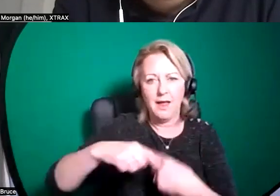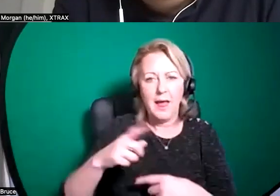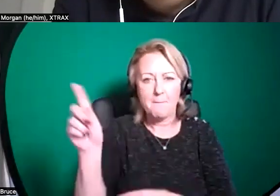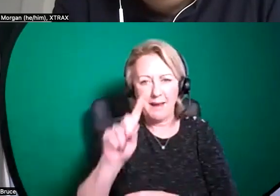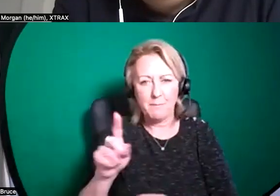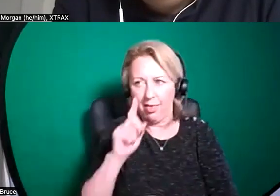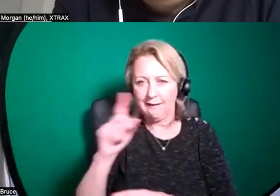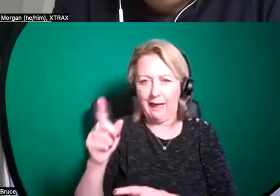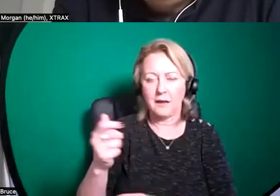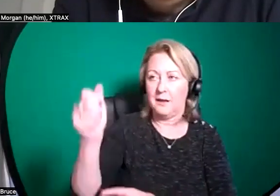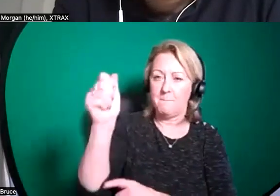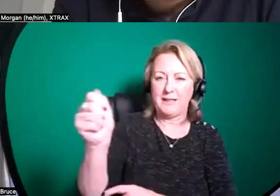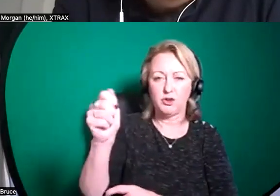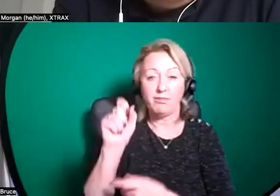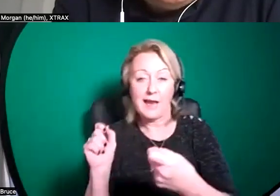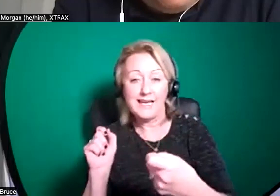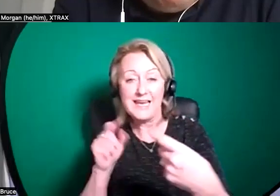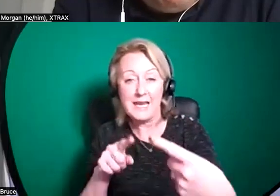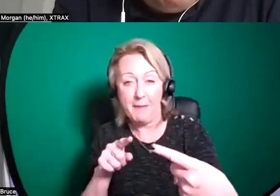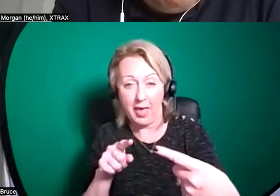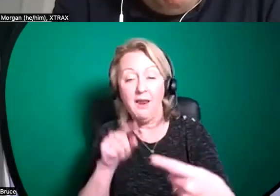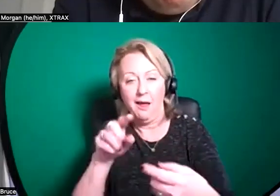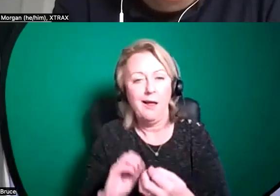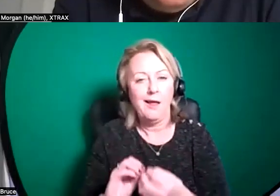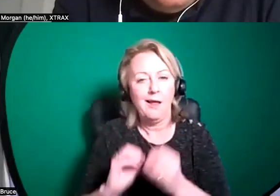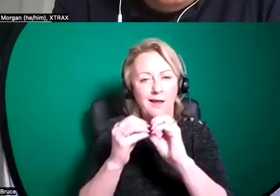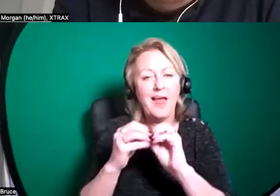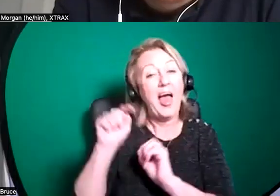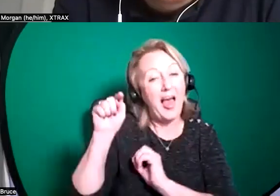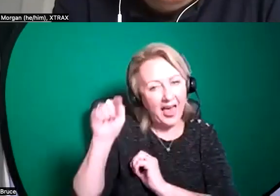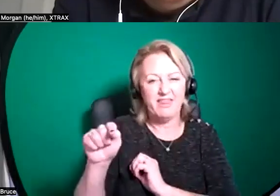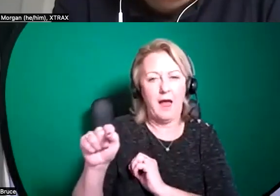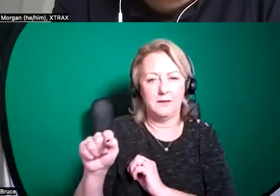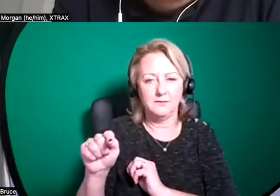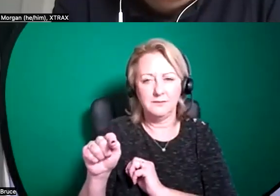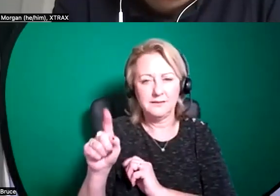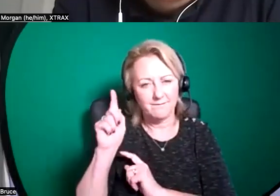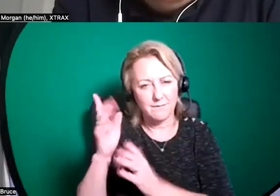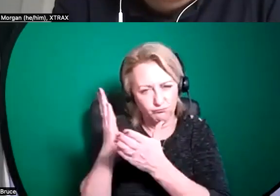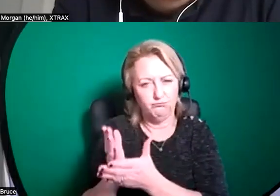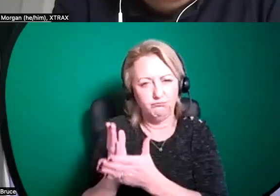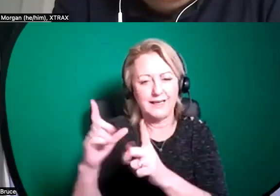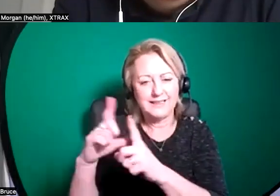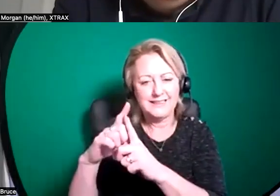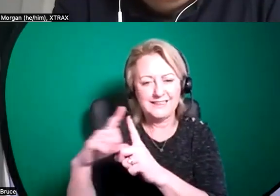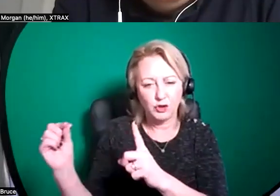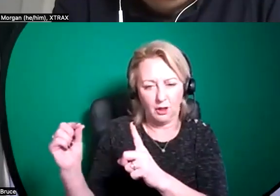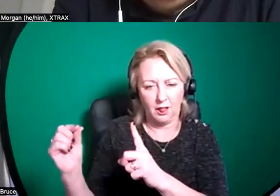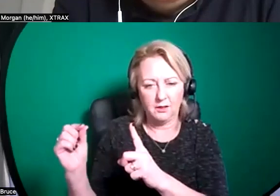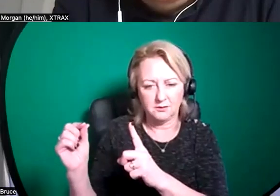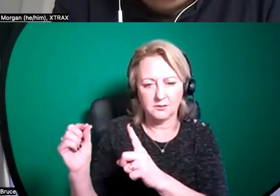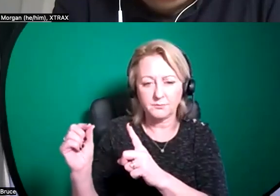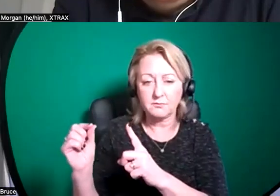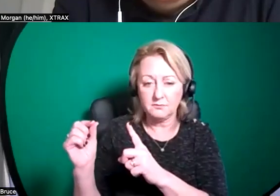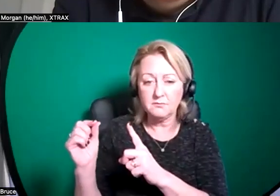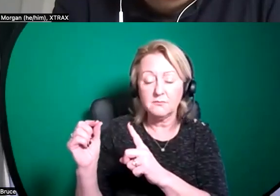then email that in and then that gets made i'd see that as a pure there's a very digital piece which people can see